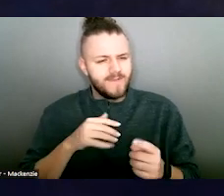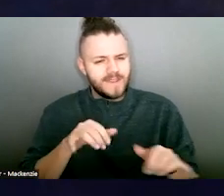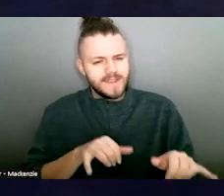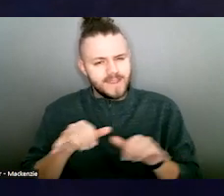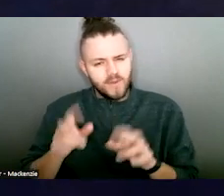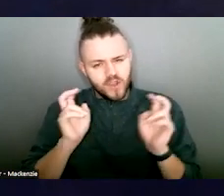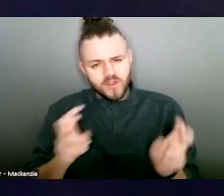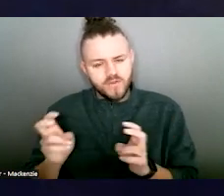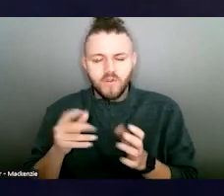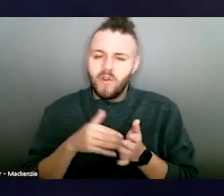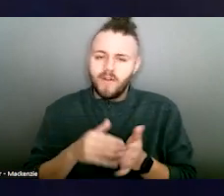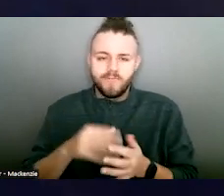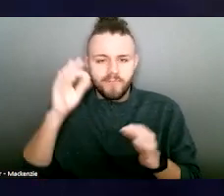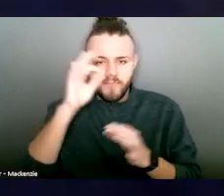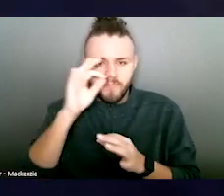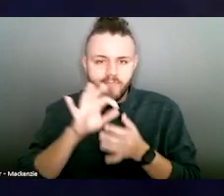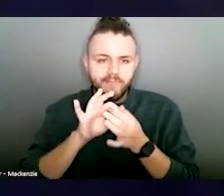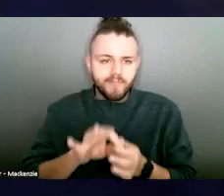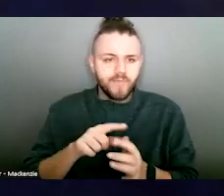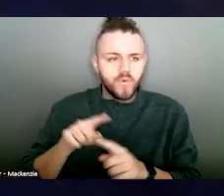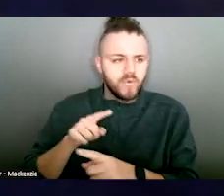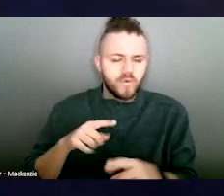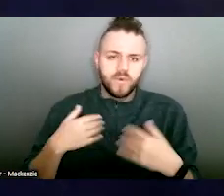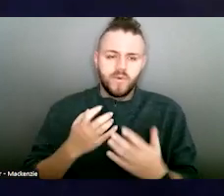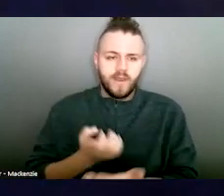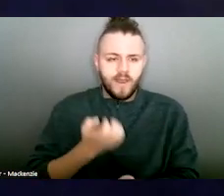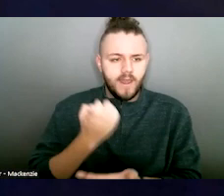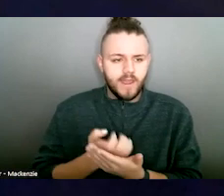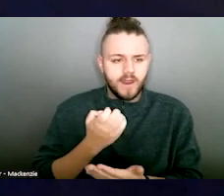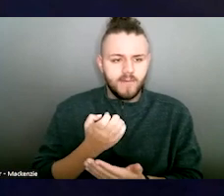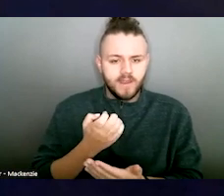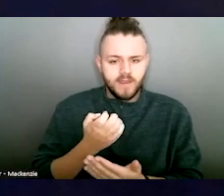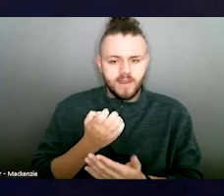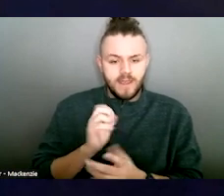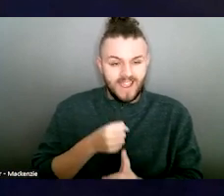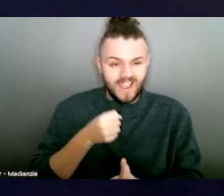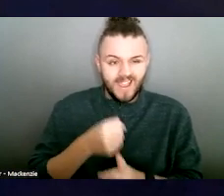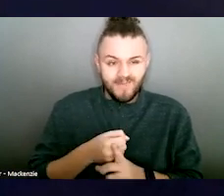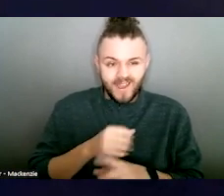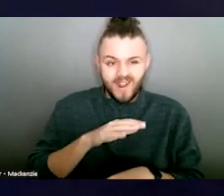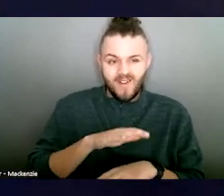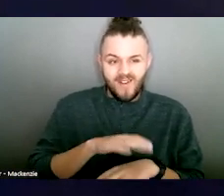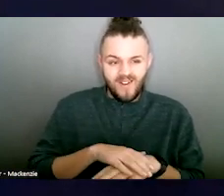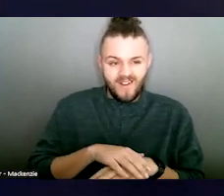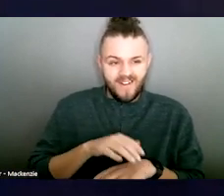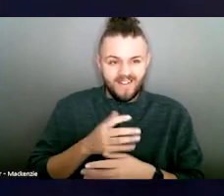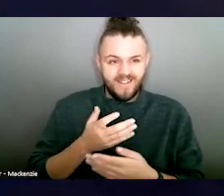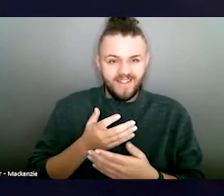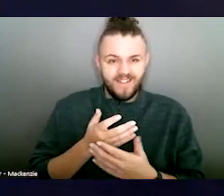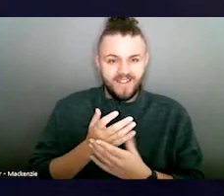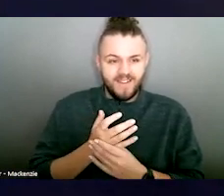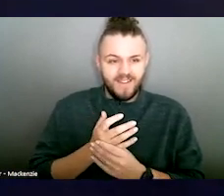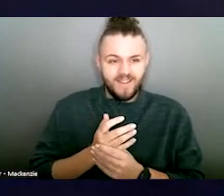unaware of the significant economic effects that are also associated with domestic violence. Just as you heard earlier,